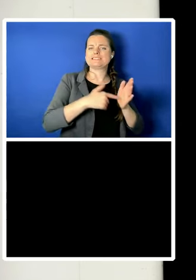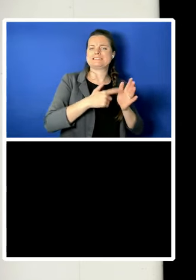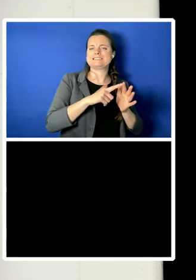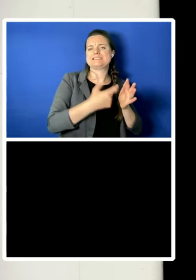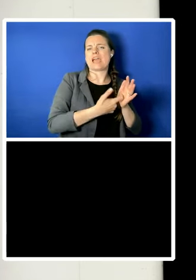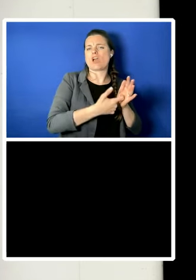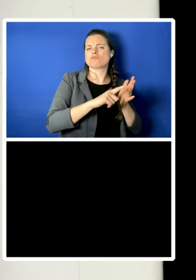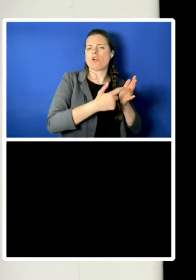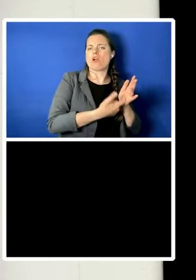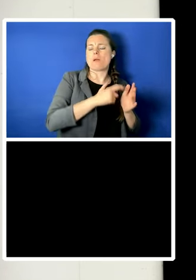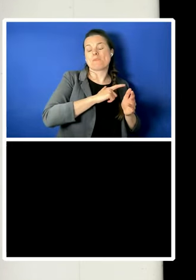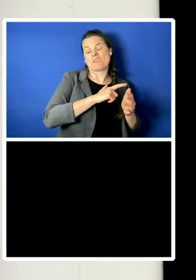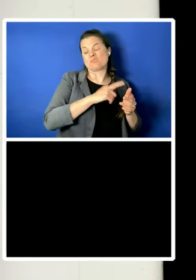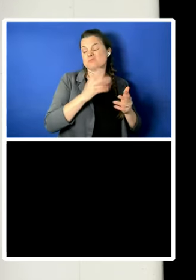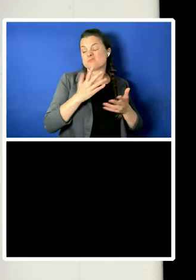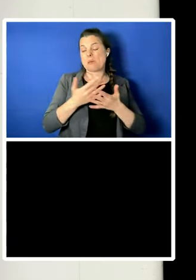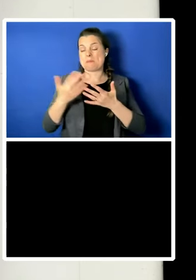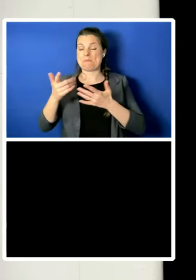end.